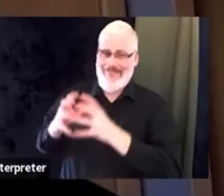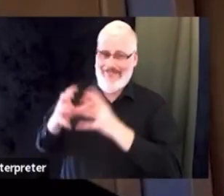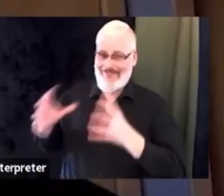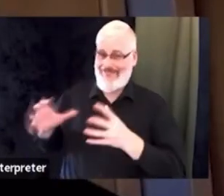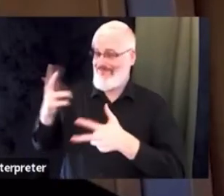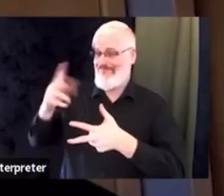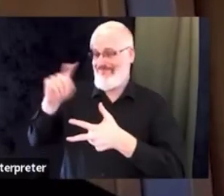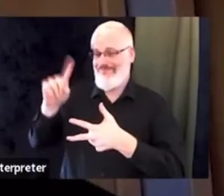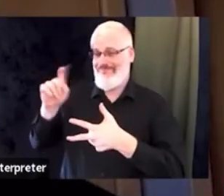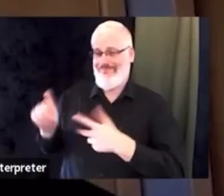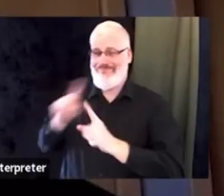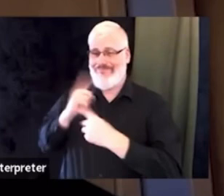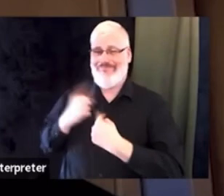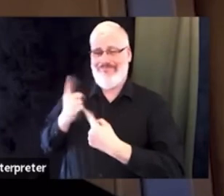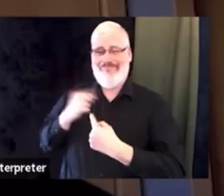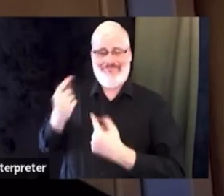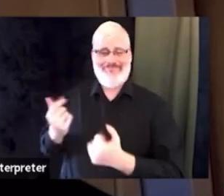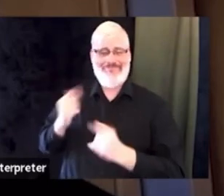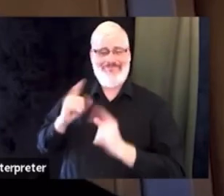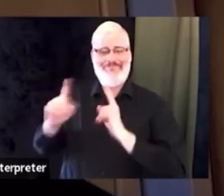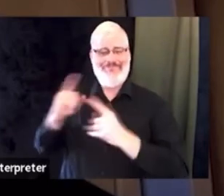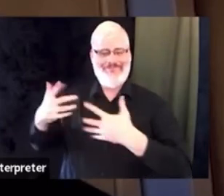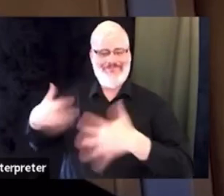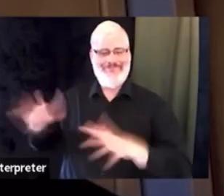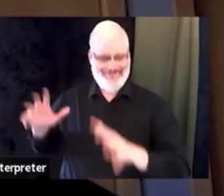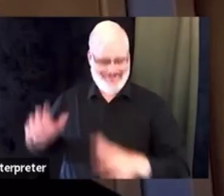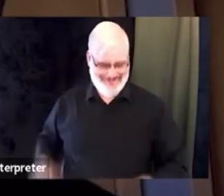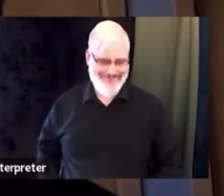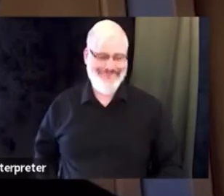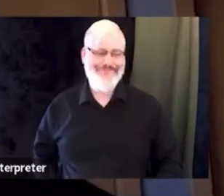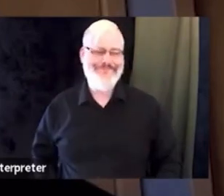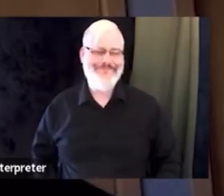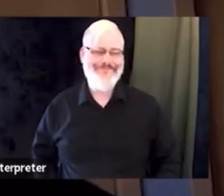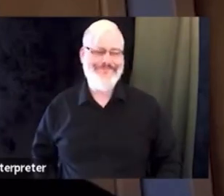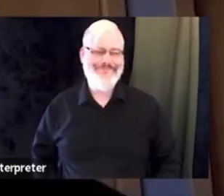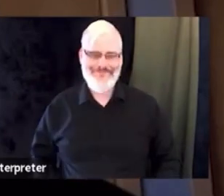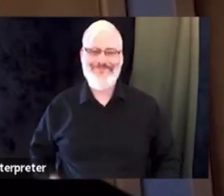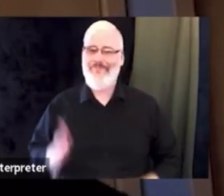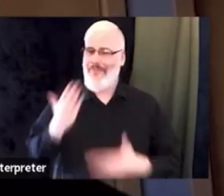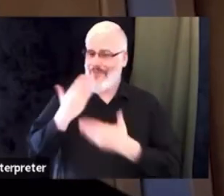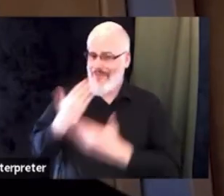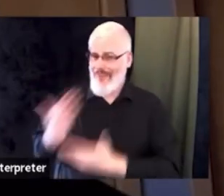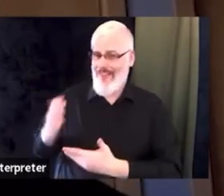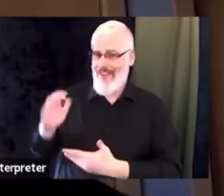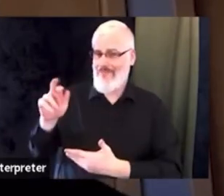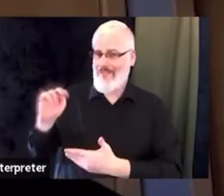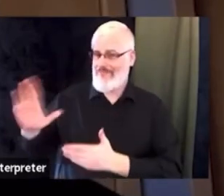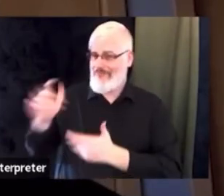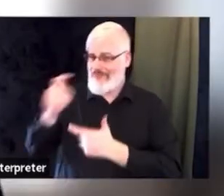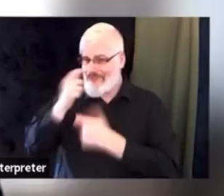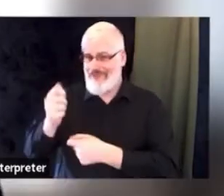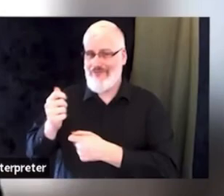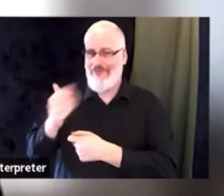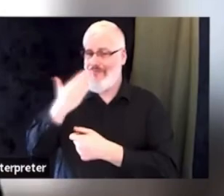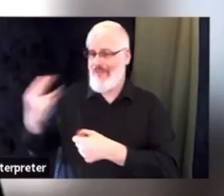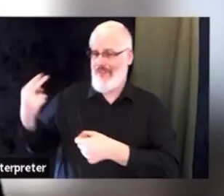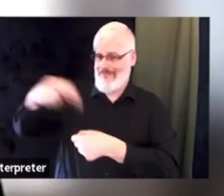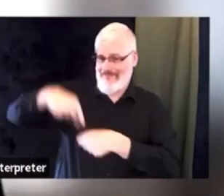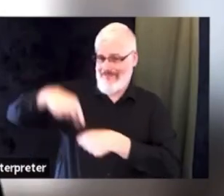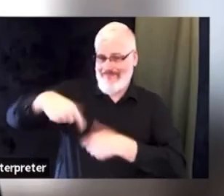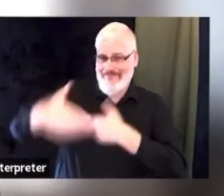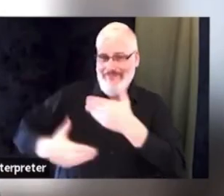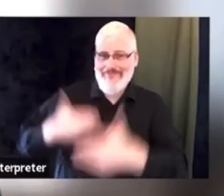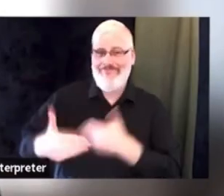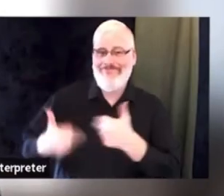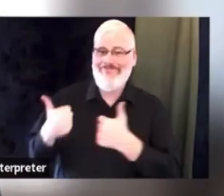And we'd like to thank you for your interest and your participation in this process. Thank you very much for having me.